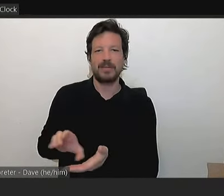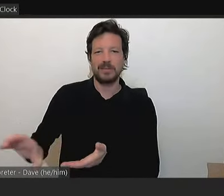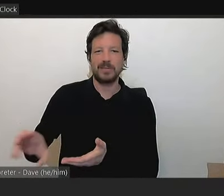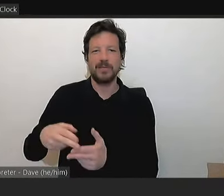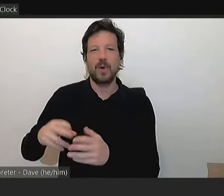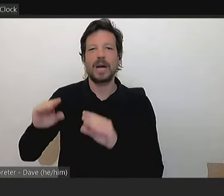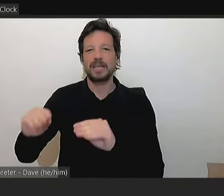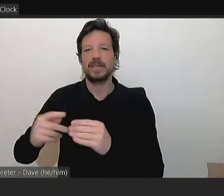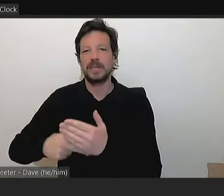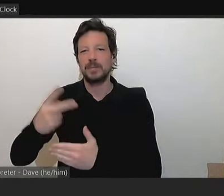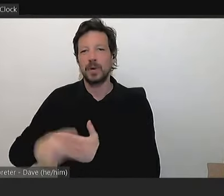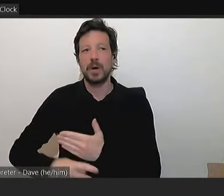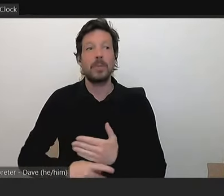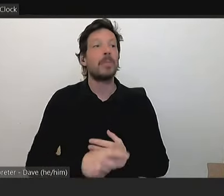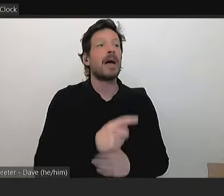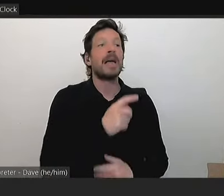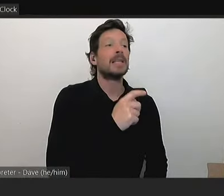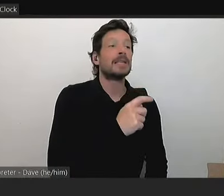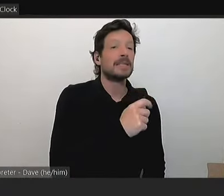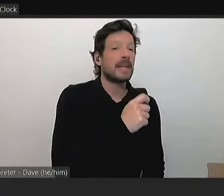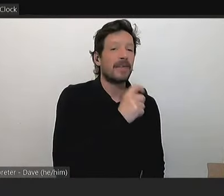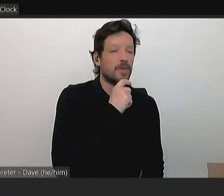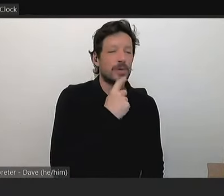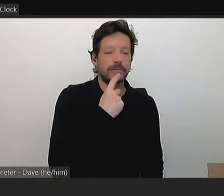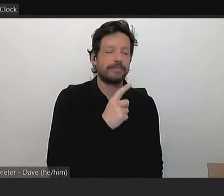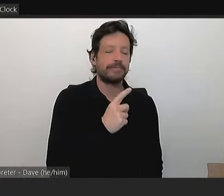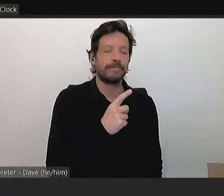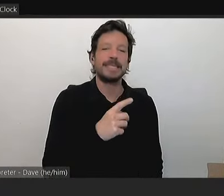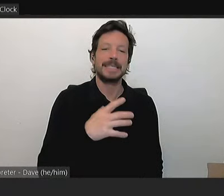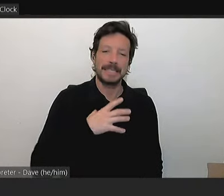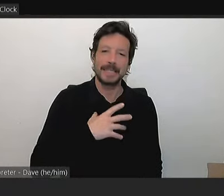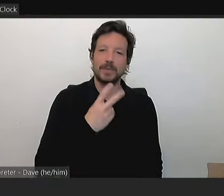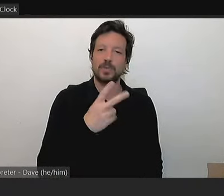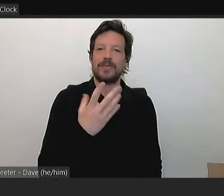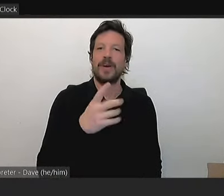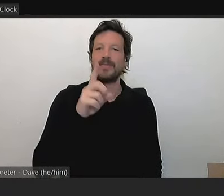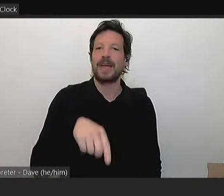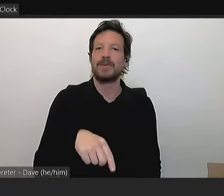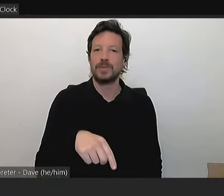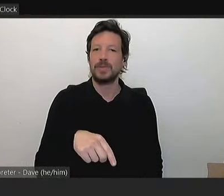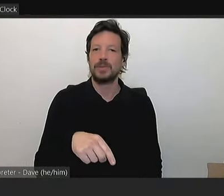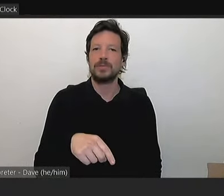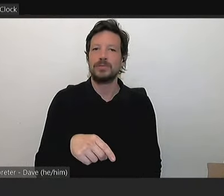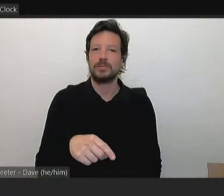advised this afternoon that we couldn't and we need the 25,000 in the budget to keep our funding to water watch.